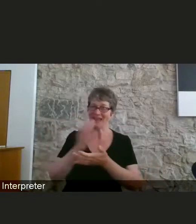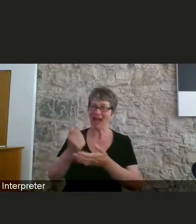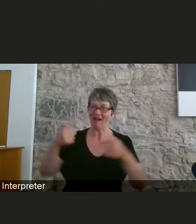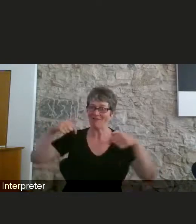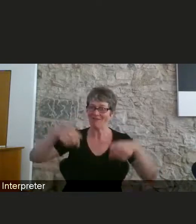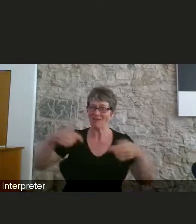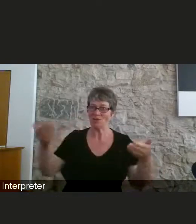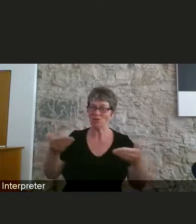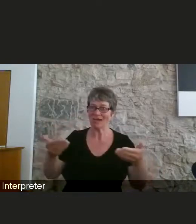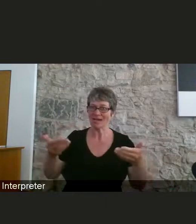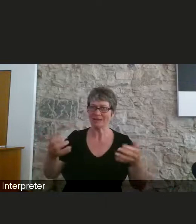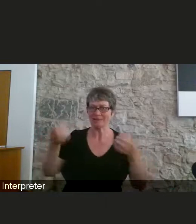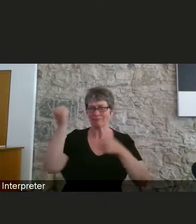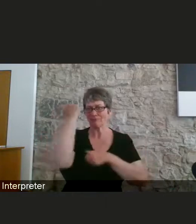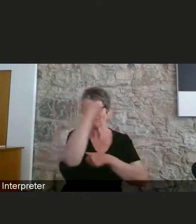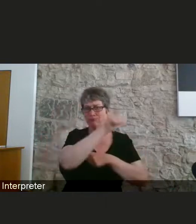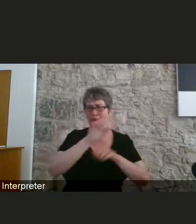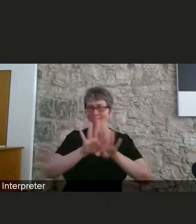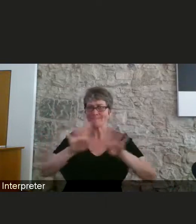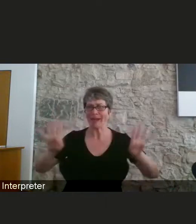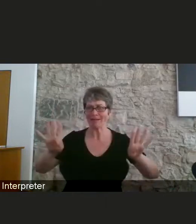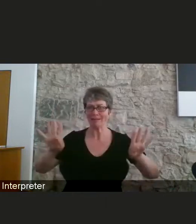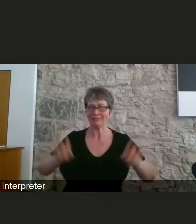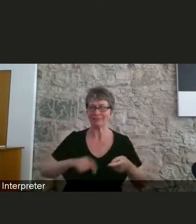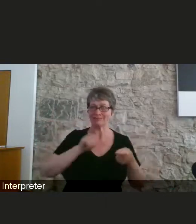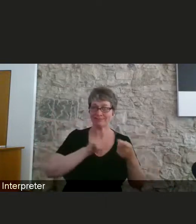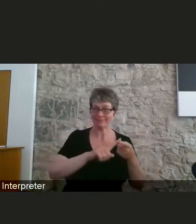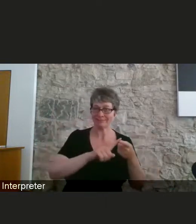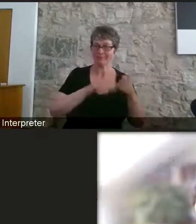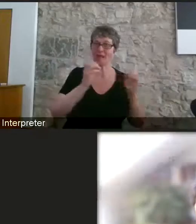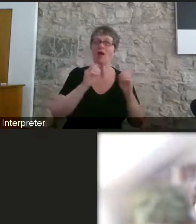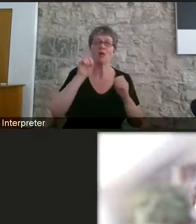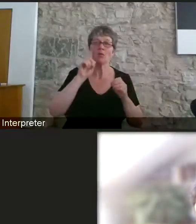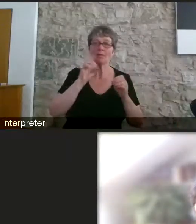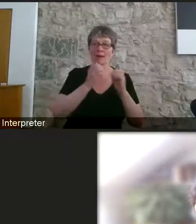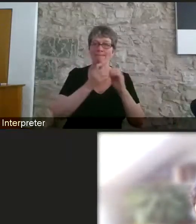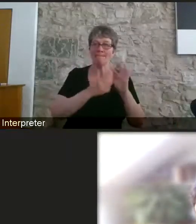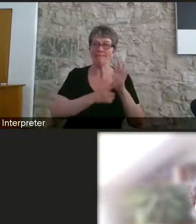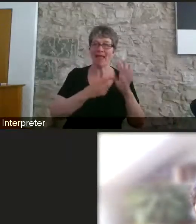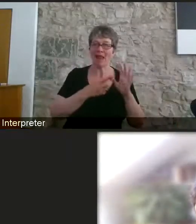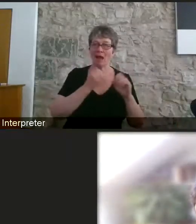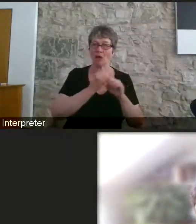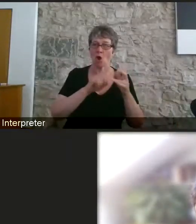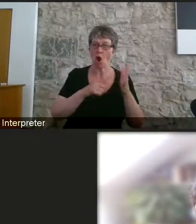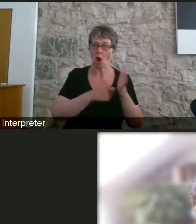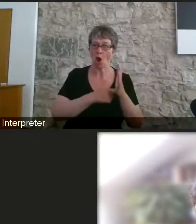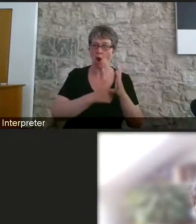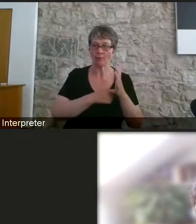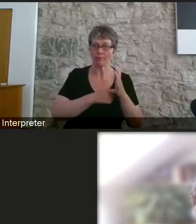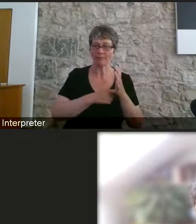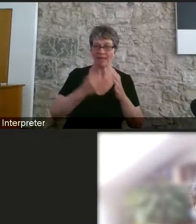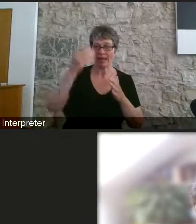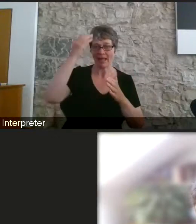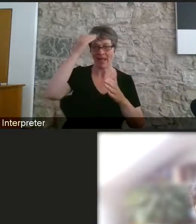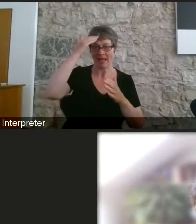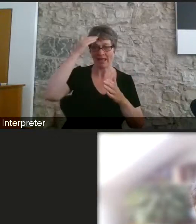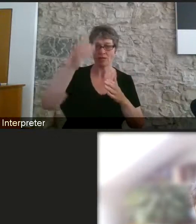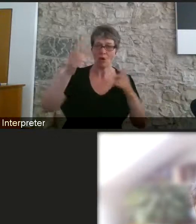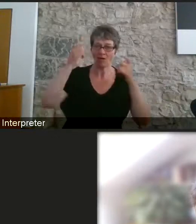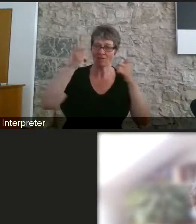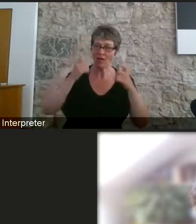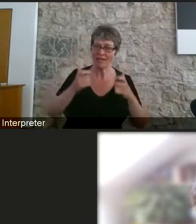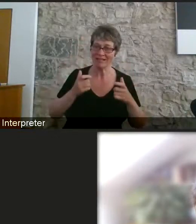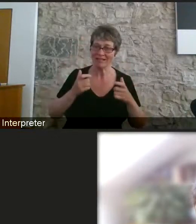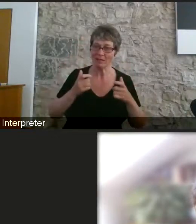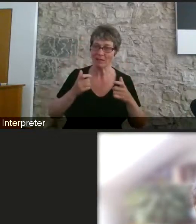introduce them. Our first panellist is Bella Gore. Bella is Head of Legal and Content with Business Disability Forum, a